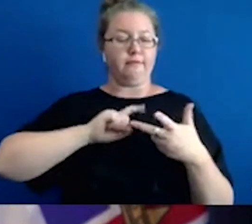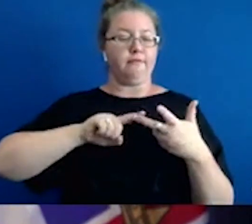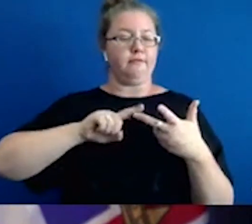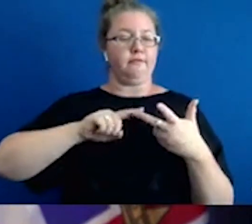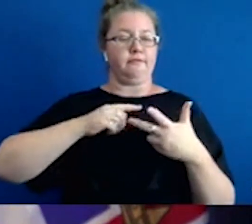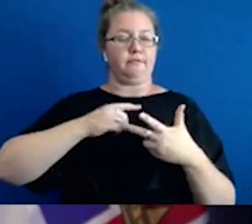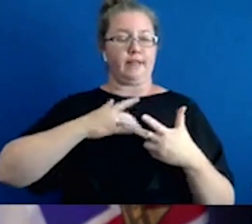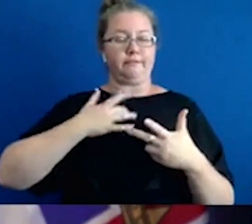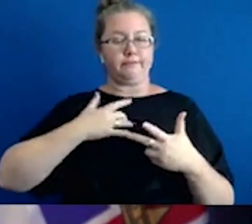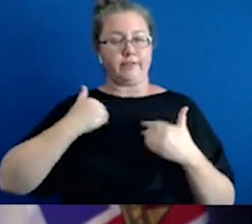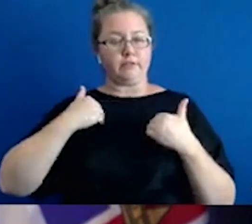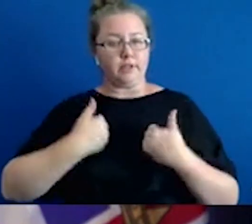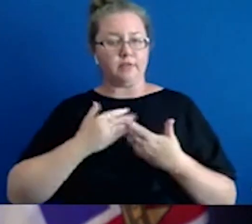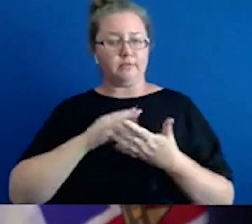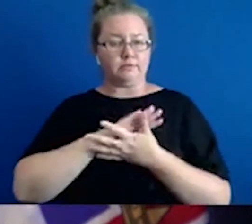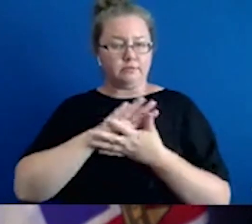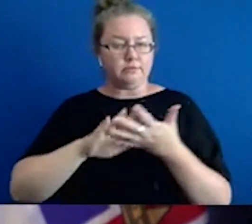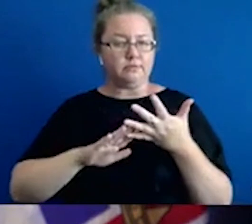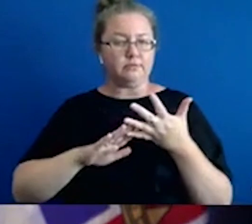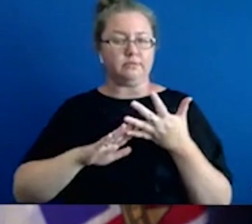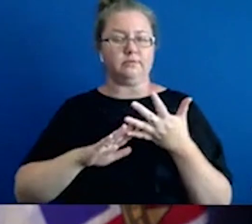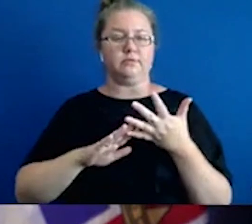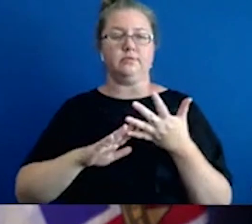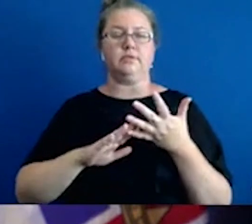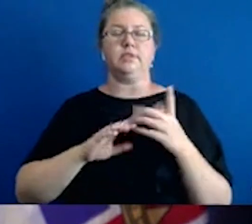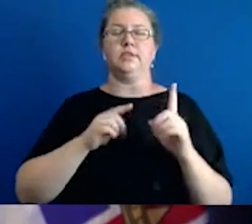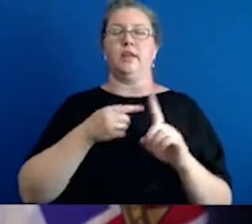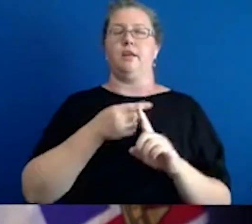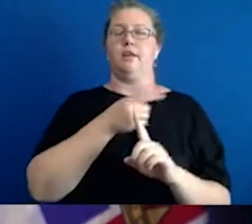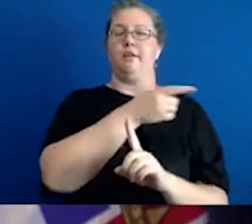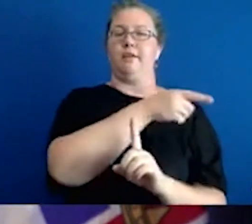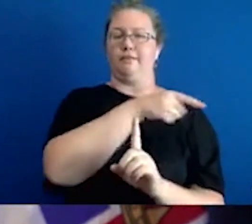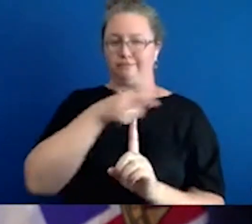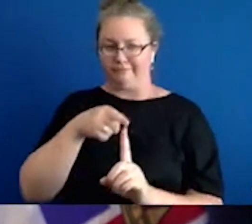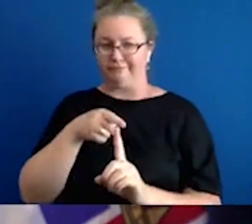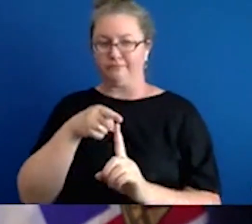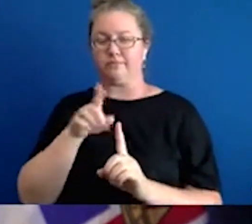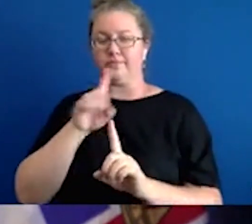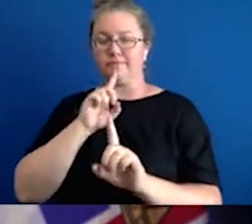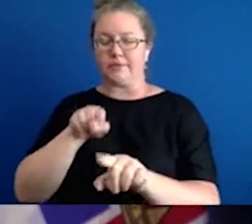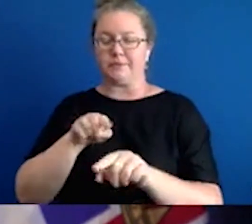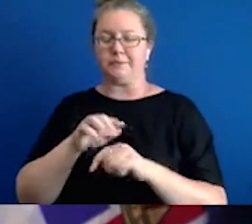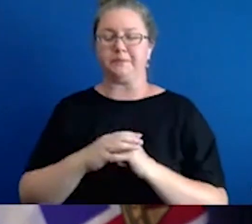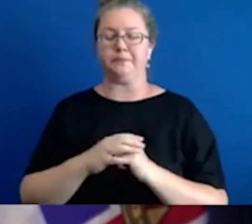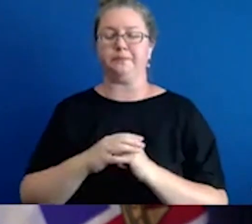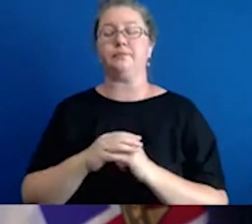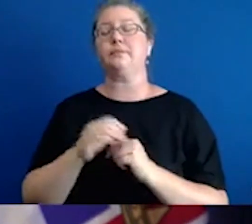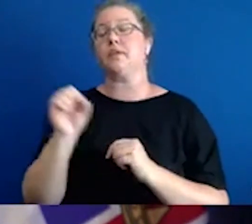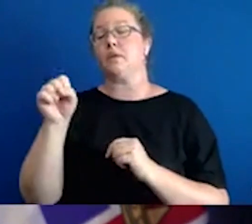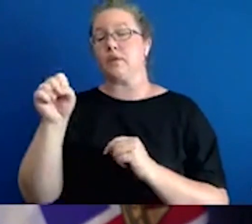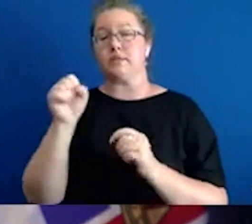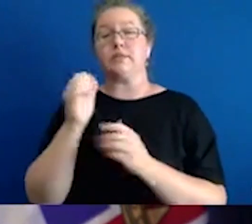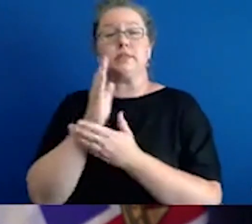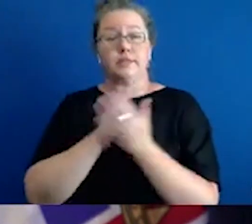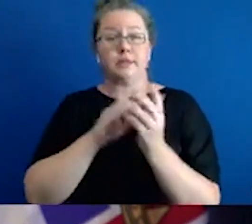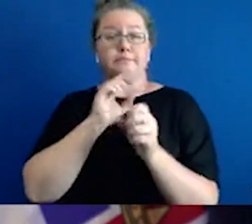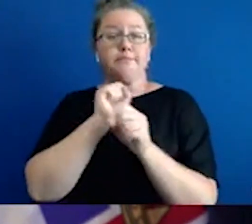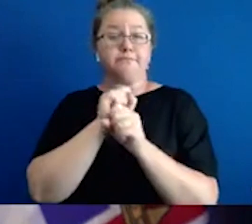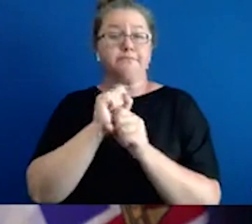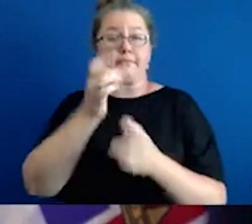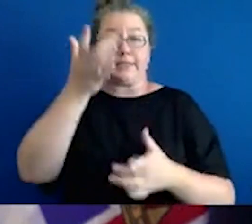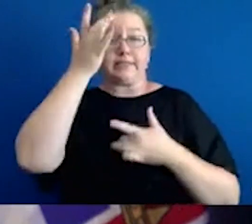in the school setting where we might transmit this to others. But I'm getting away from myself. So we know that we'll have